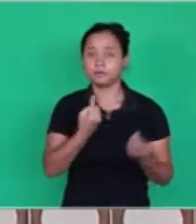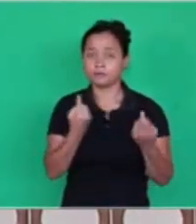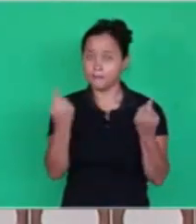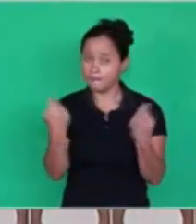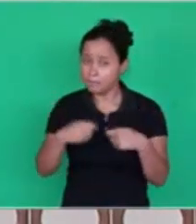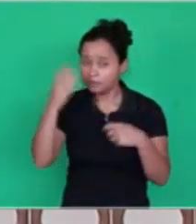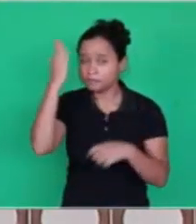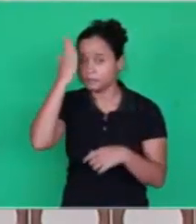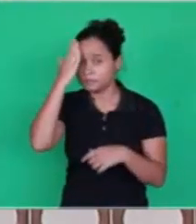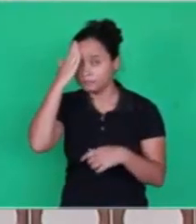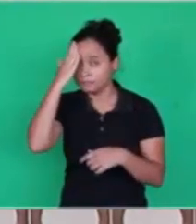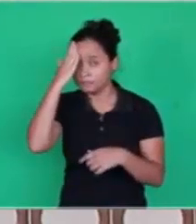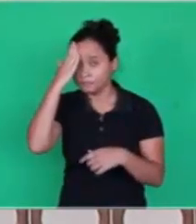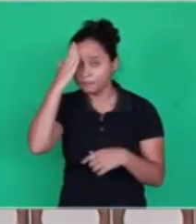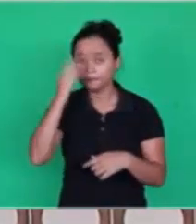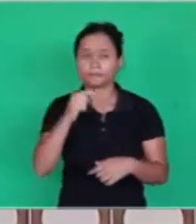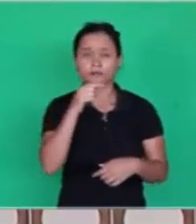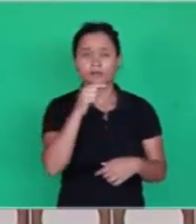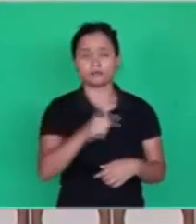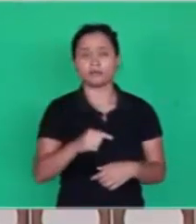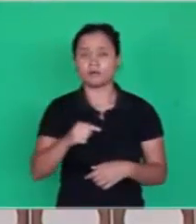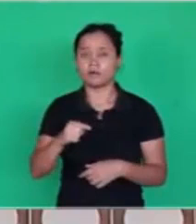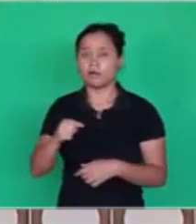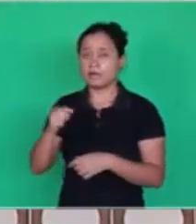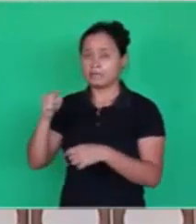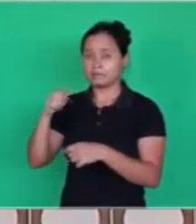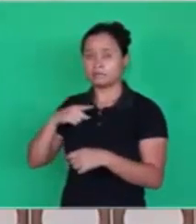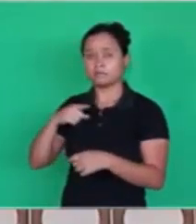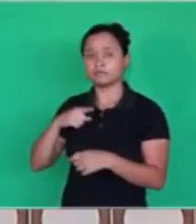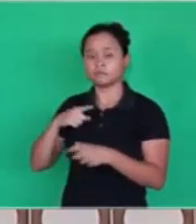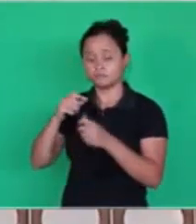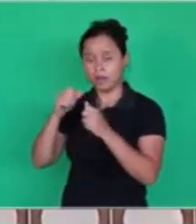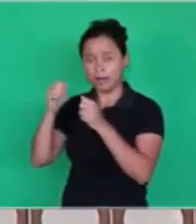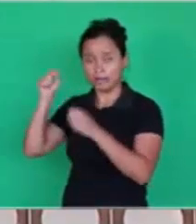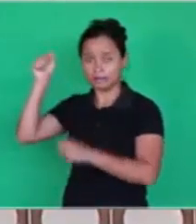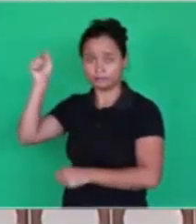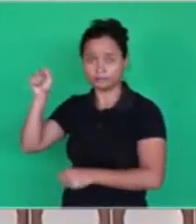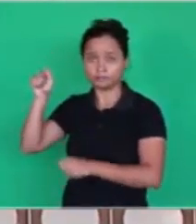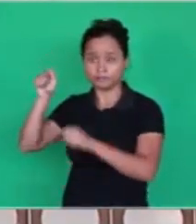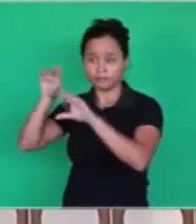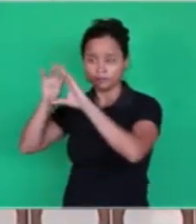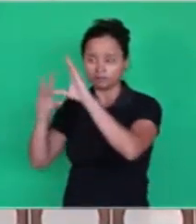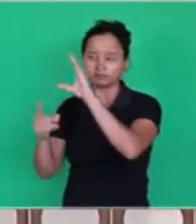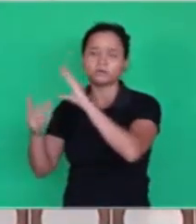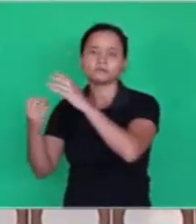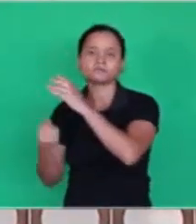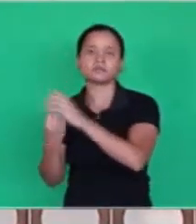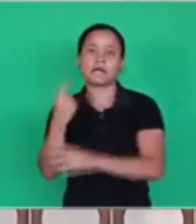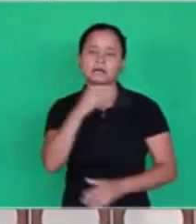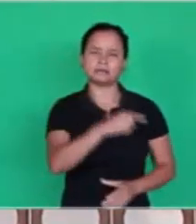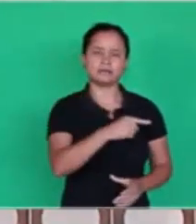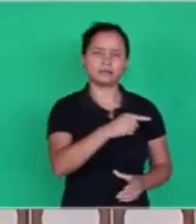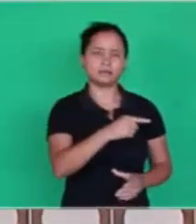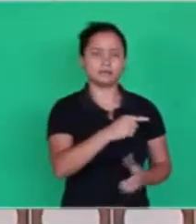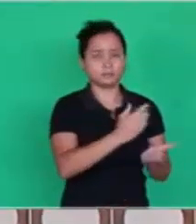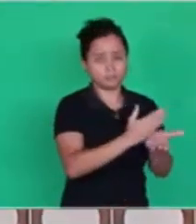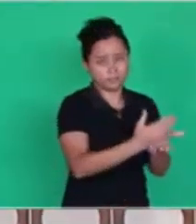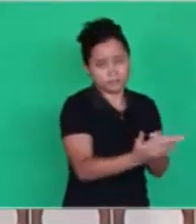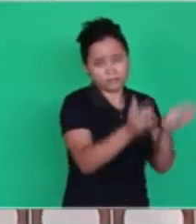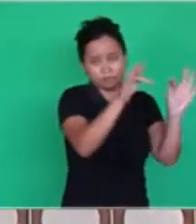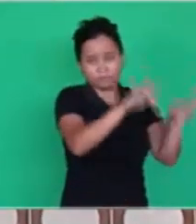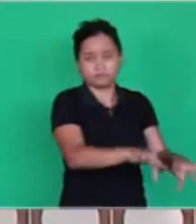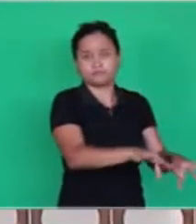have to understand that the beginning and end has an end. Everything that has life dies